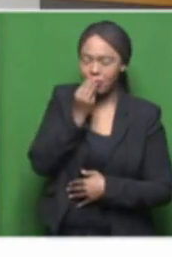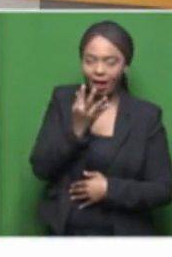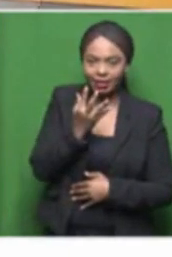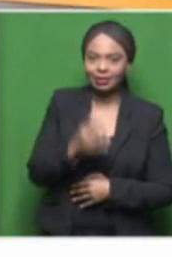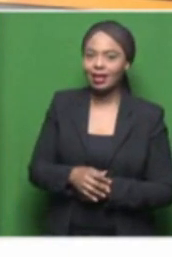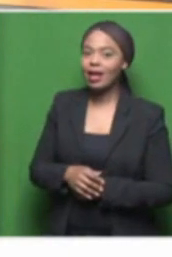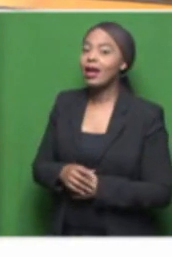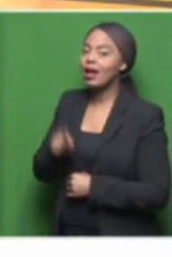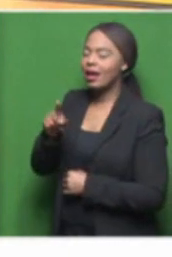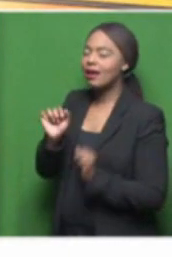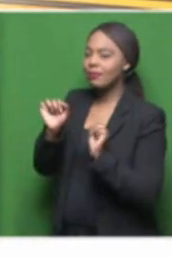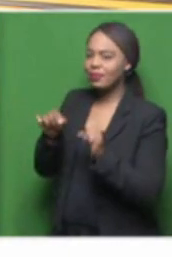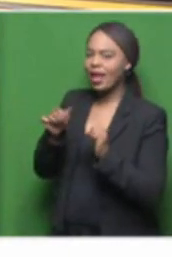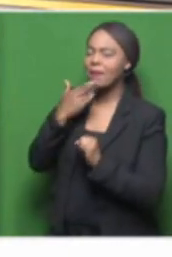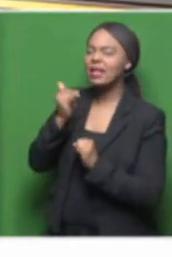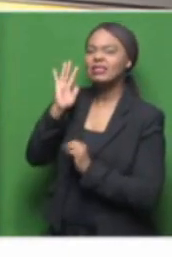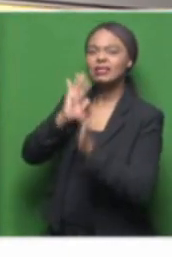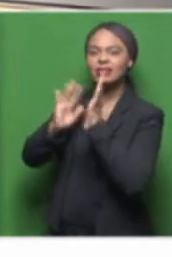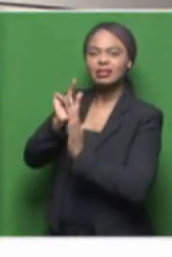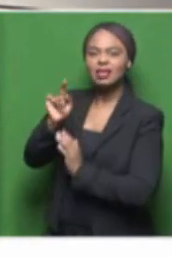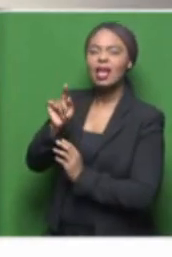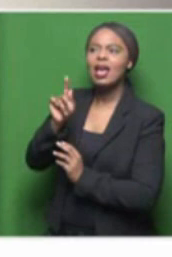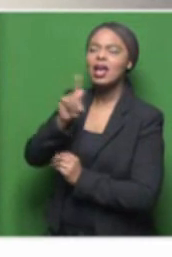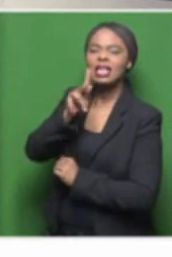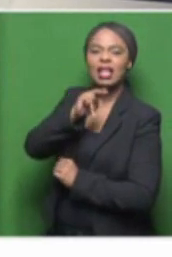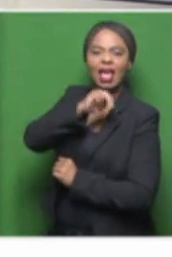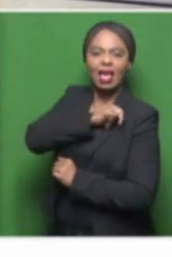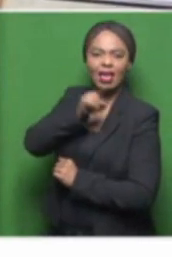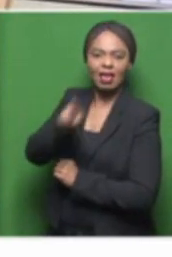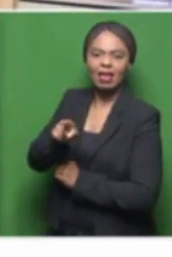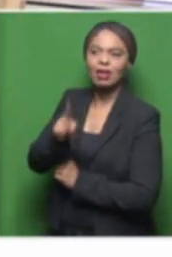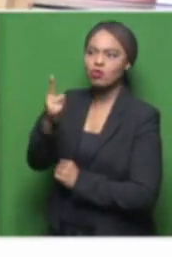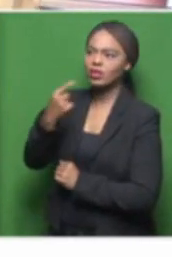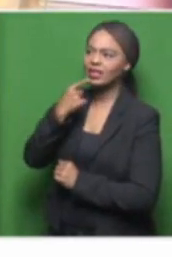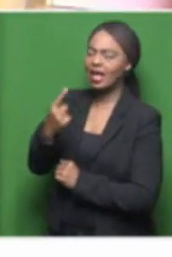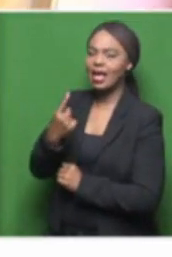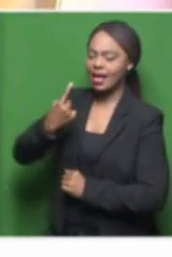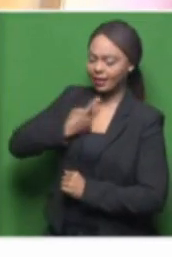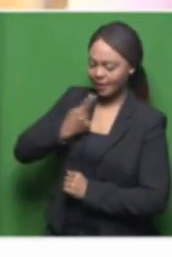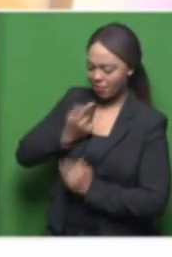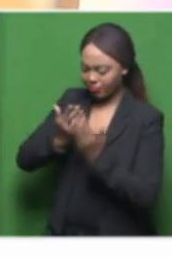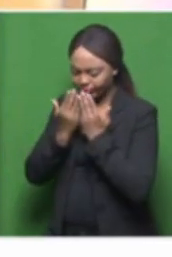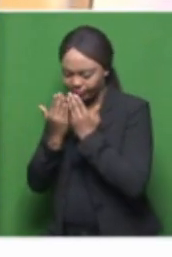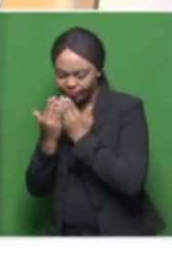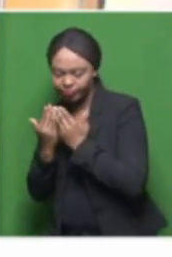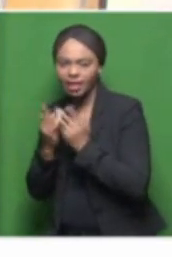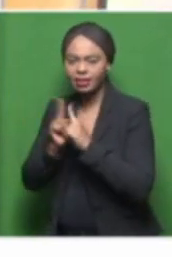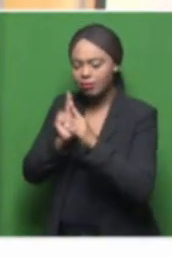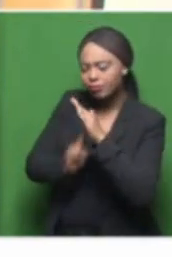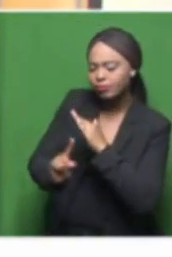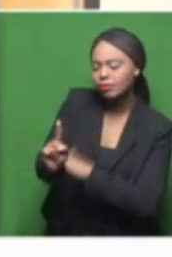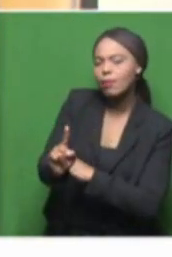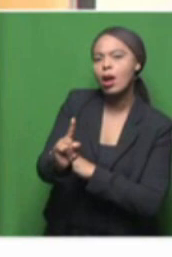let's rewind back to, um, KwaZulu-Natal and being self-taught and, you know, uh, going to that local library in